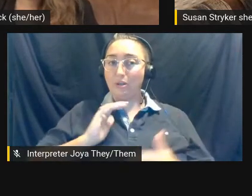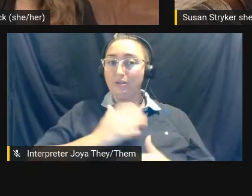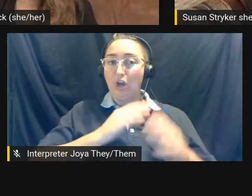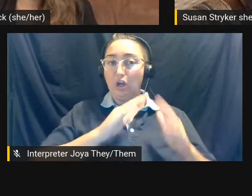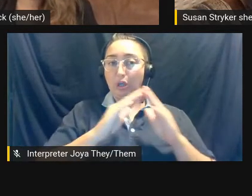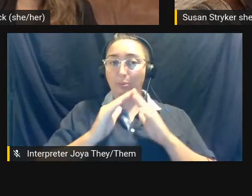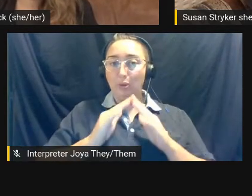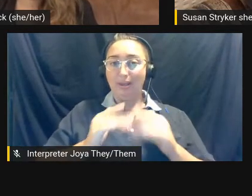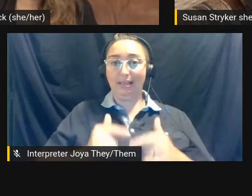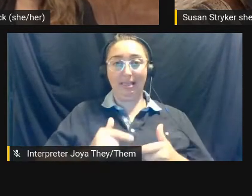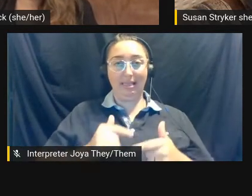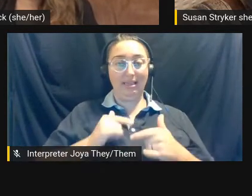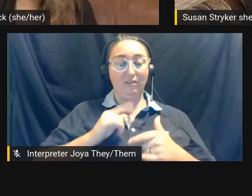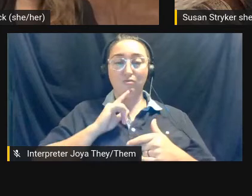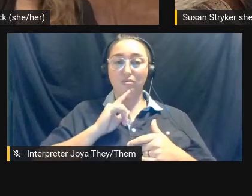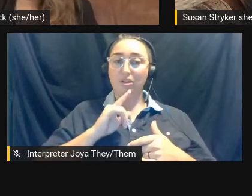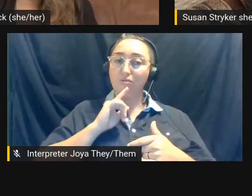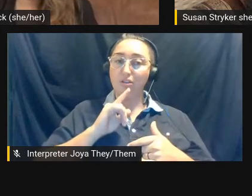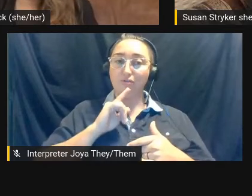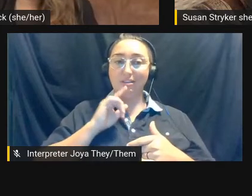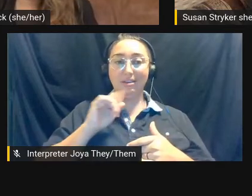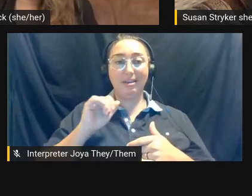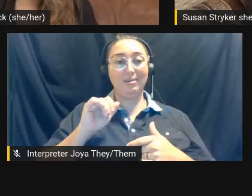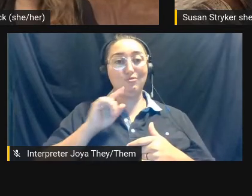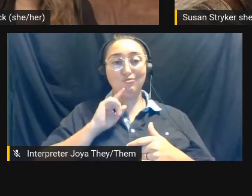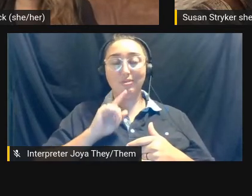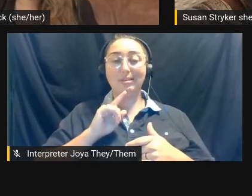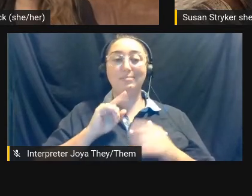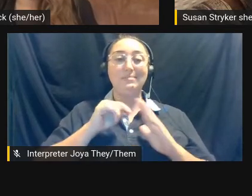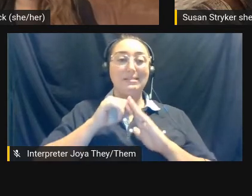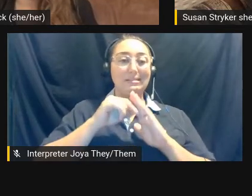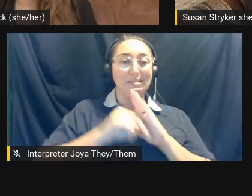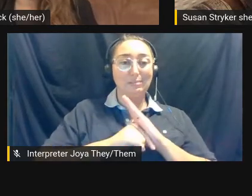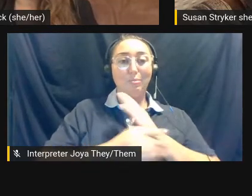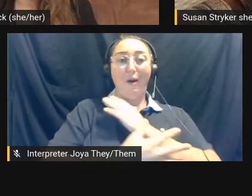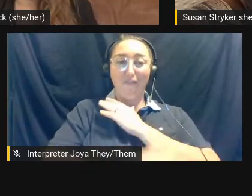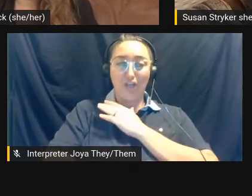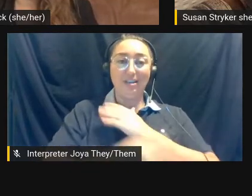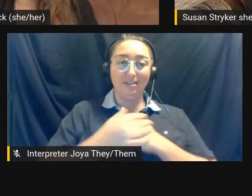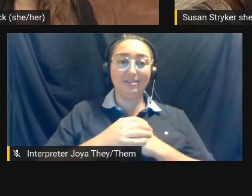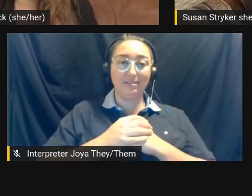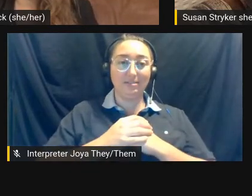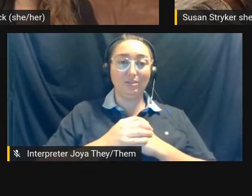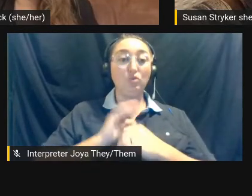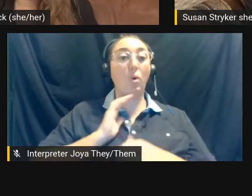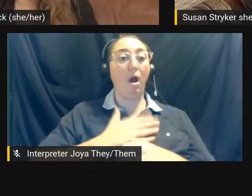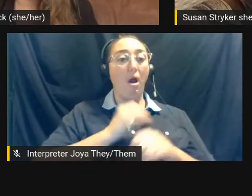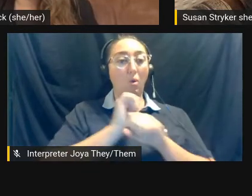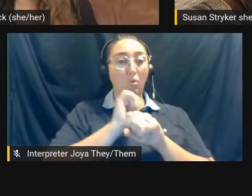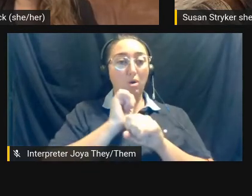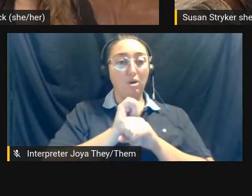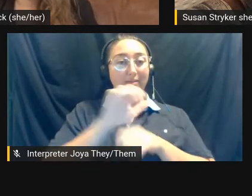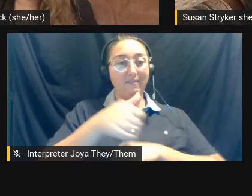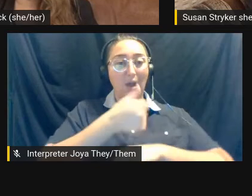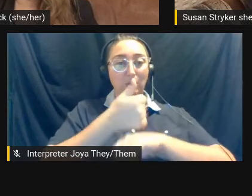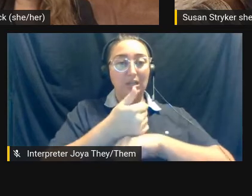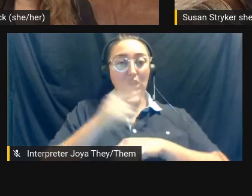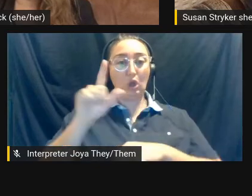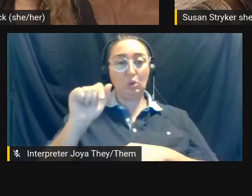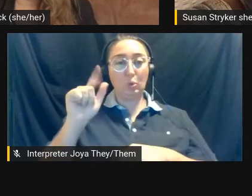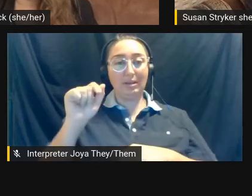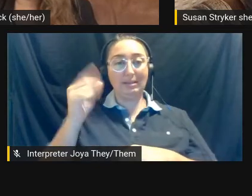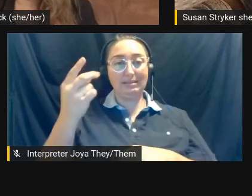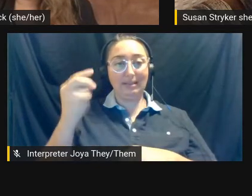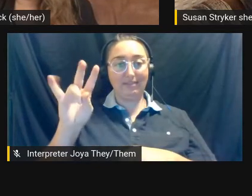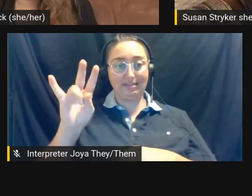live in extreme abject poverty. And so our work was founded in 2017. And